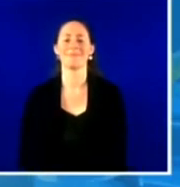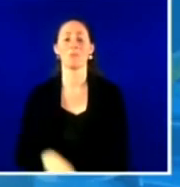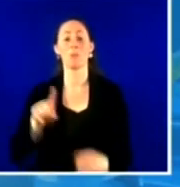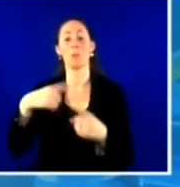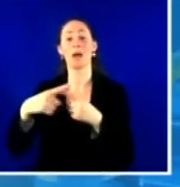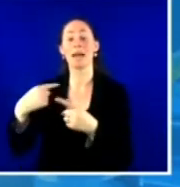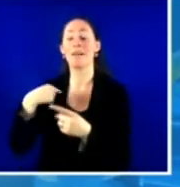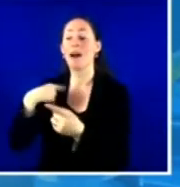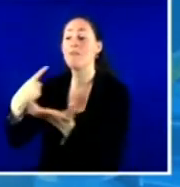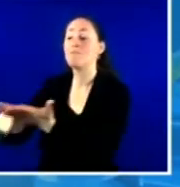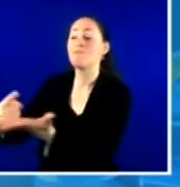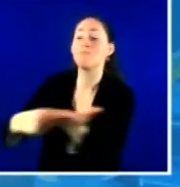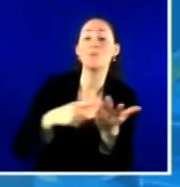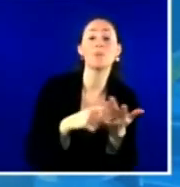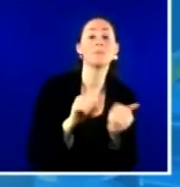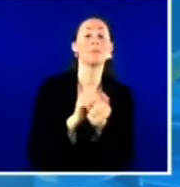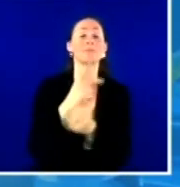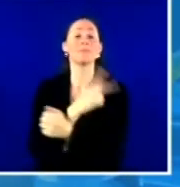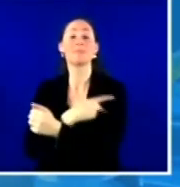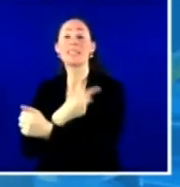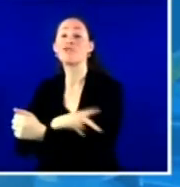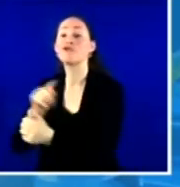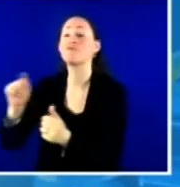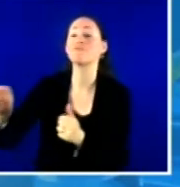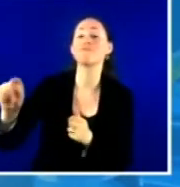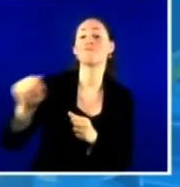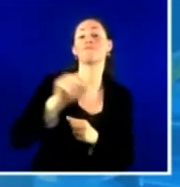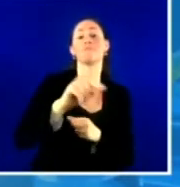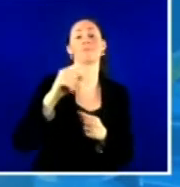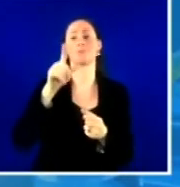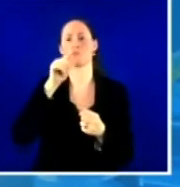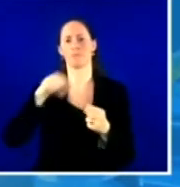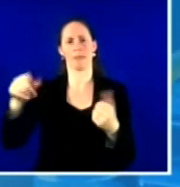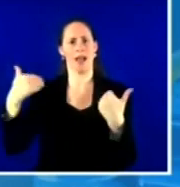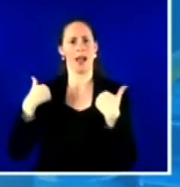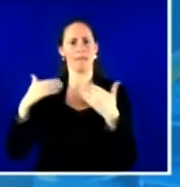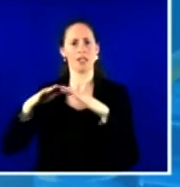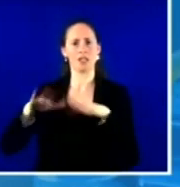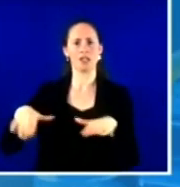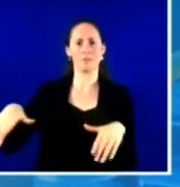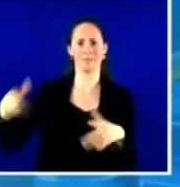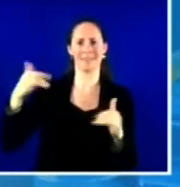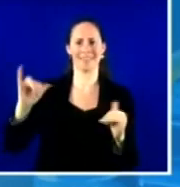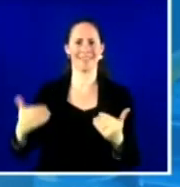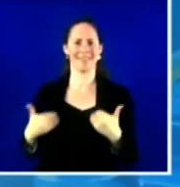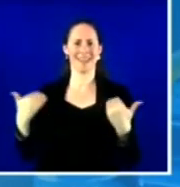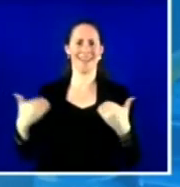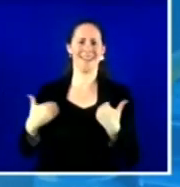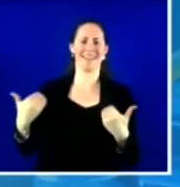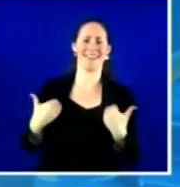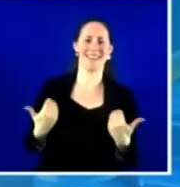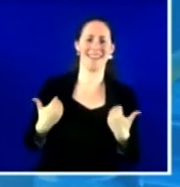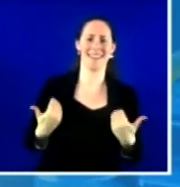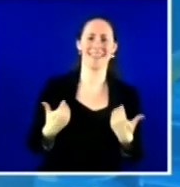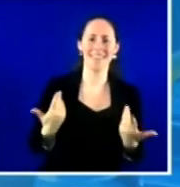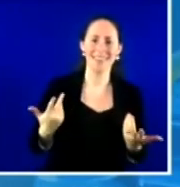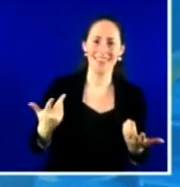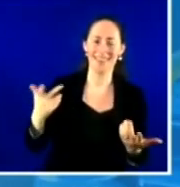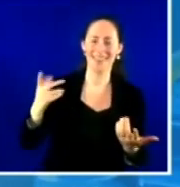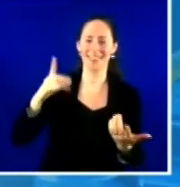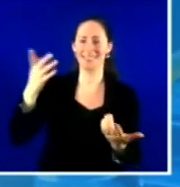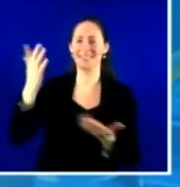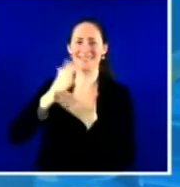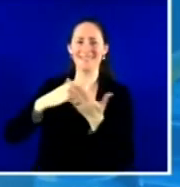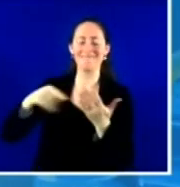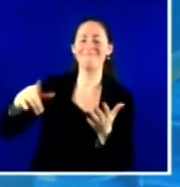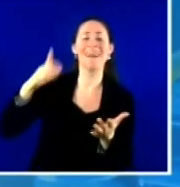others who, who, who have kids who aren't growing up in a household where we're talking about this all the time, um, you know, I think a lot of it is about